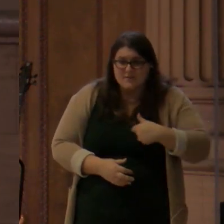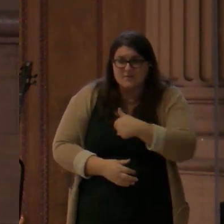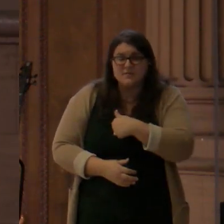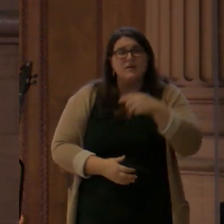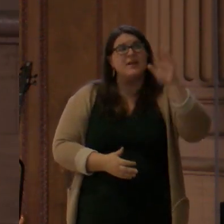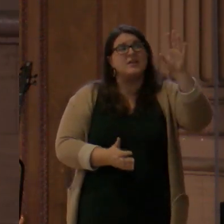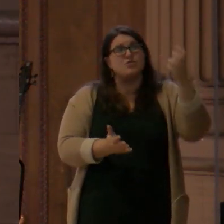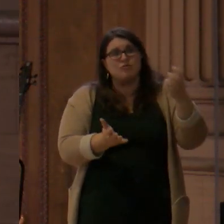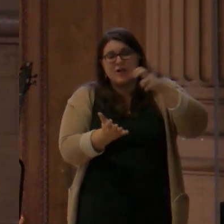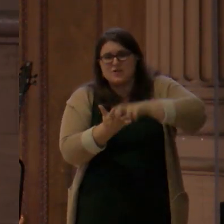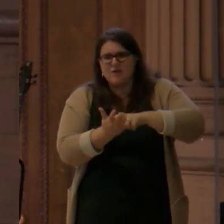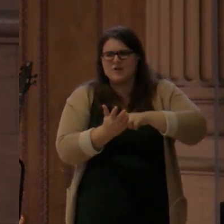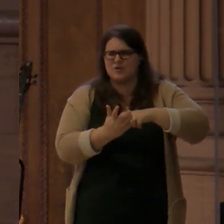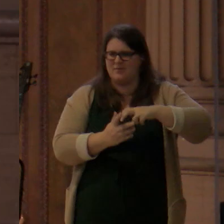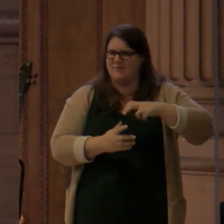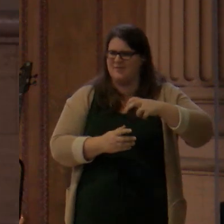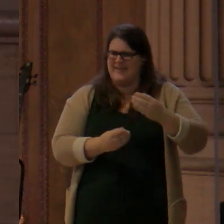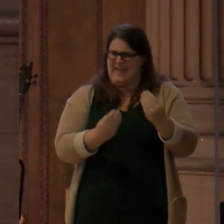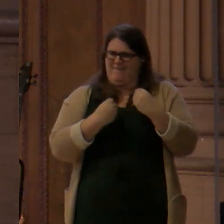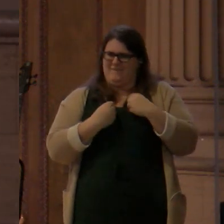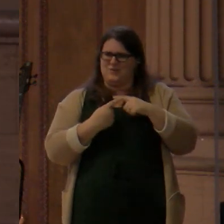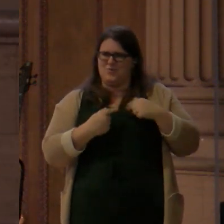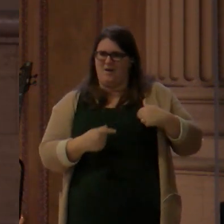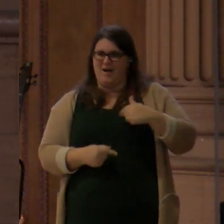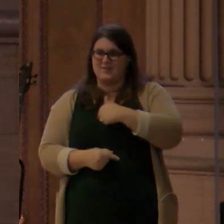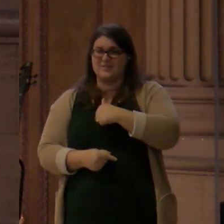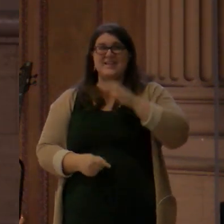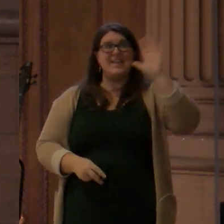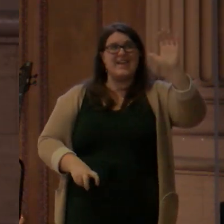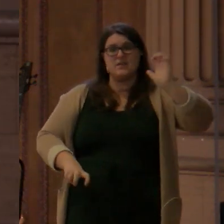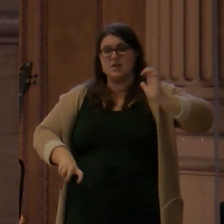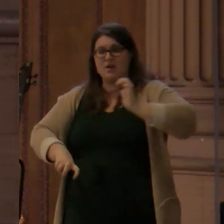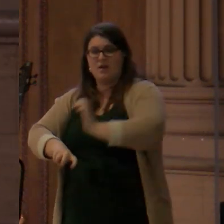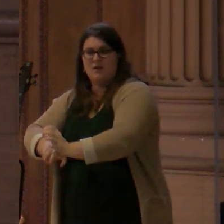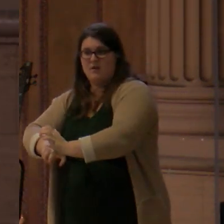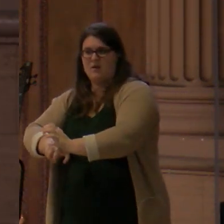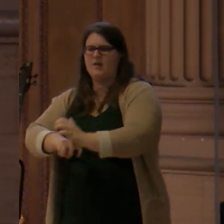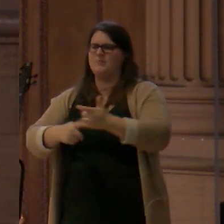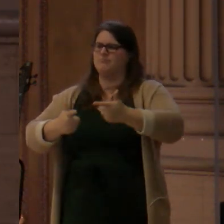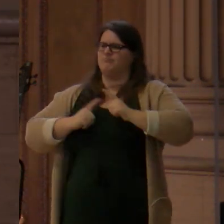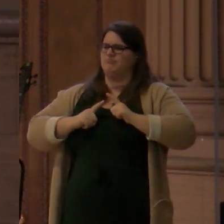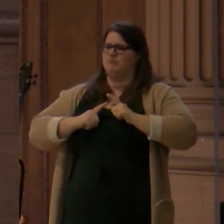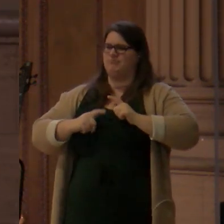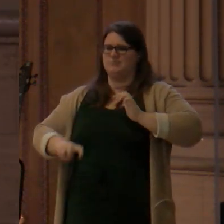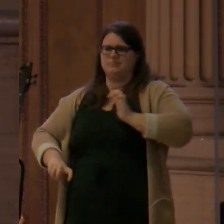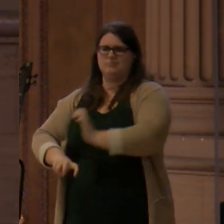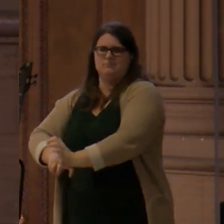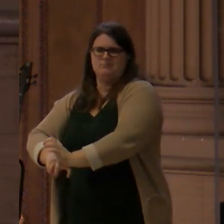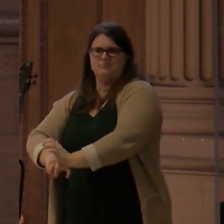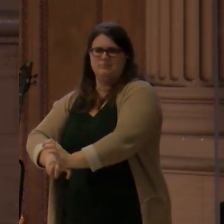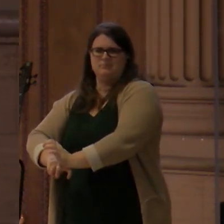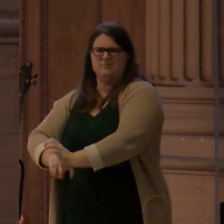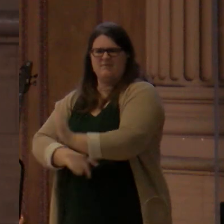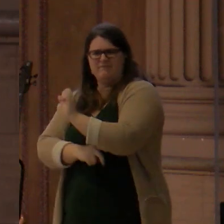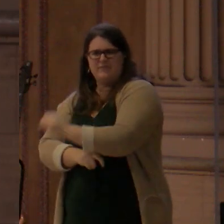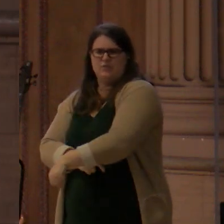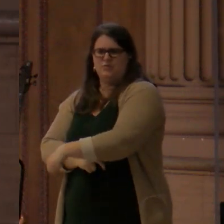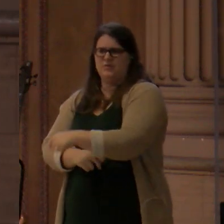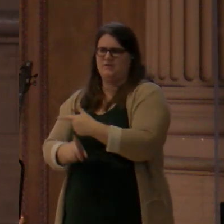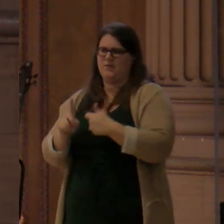our resurrection, and his victory over Satan becomes our victory over Satan. He says, someday soon,